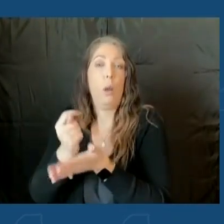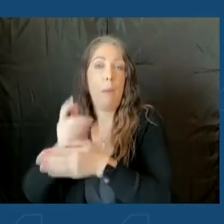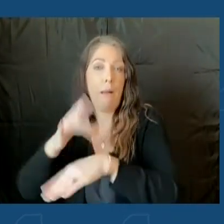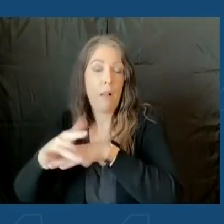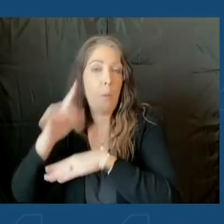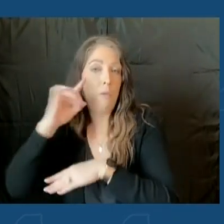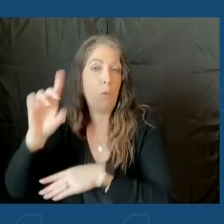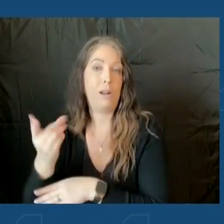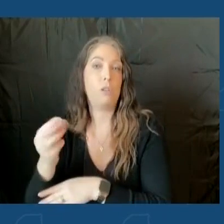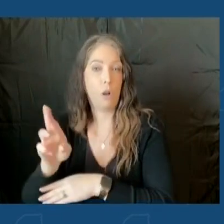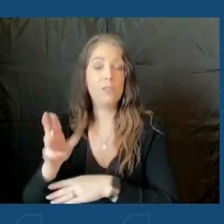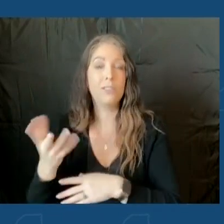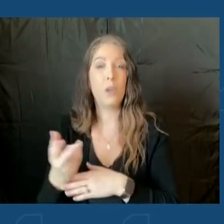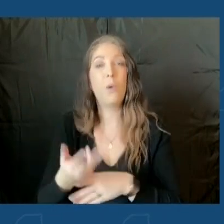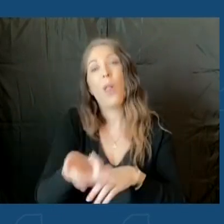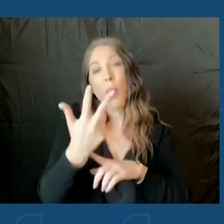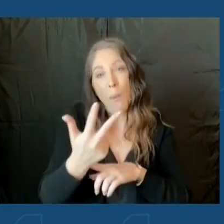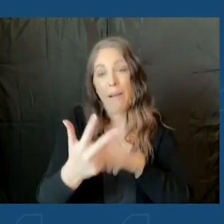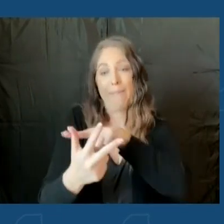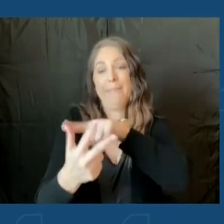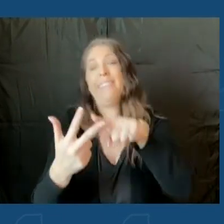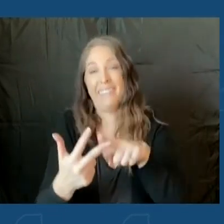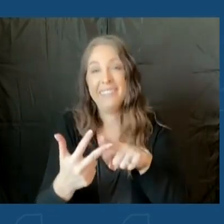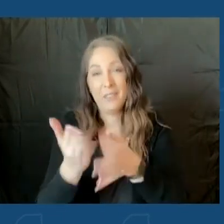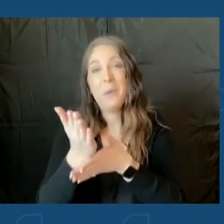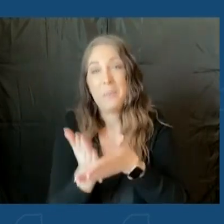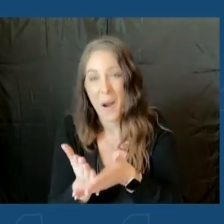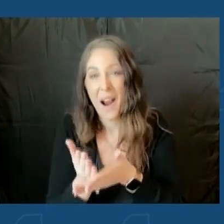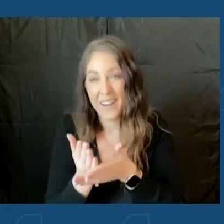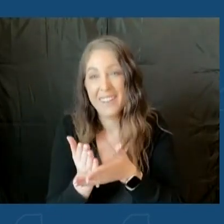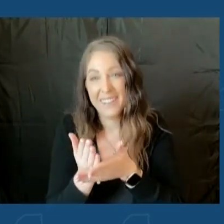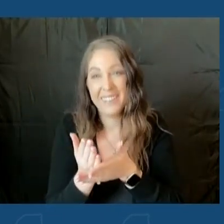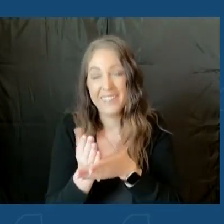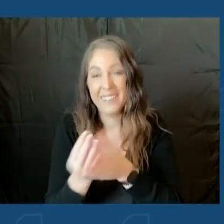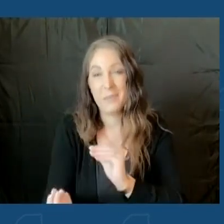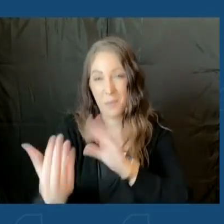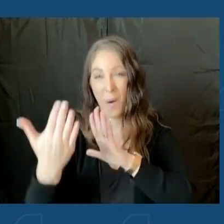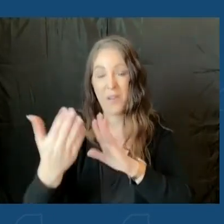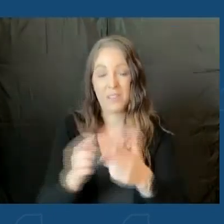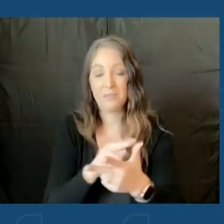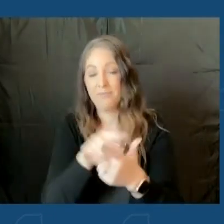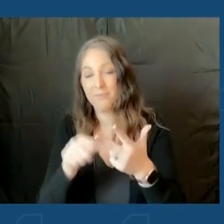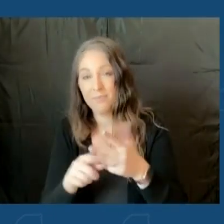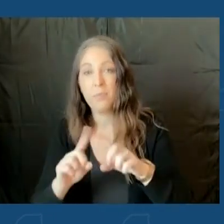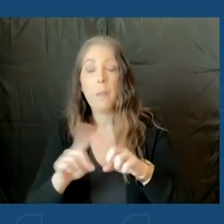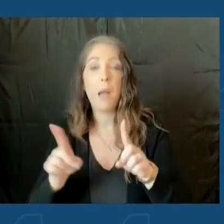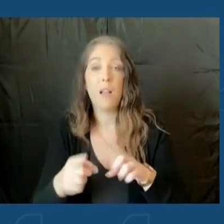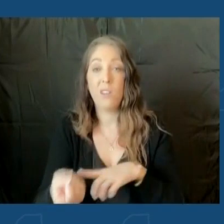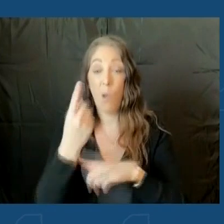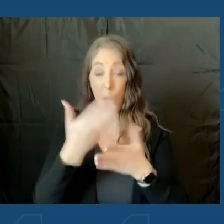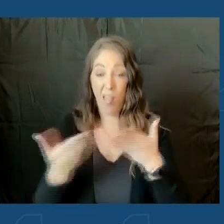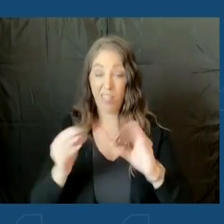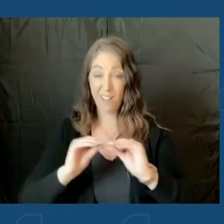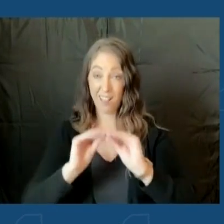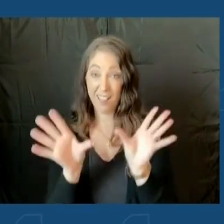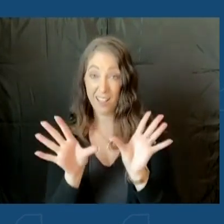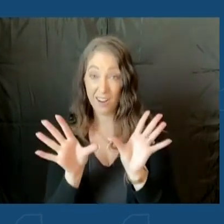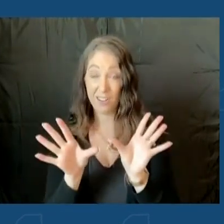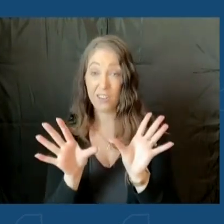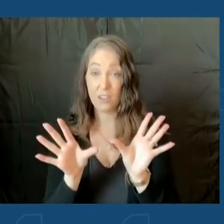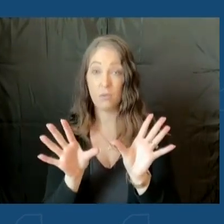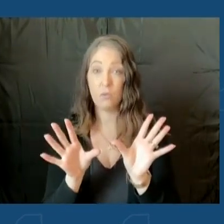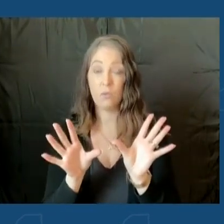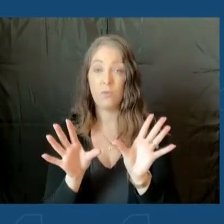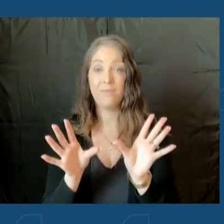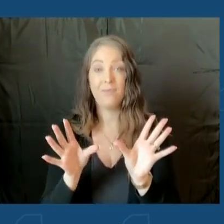this is tripartite sort of try, you know, a three-pronged approach. But one thing has always been very clear to us is there's only